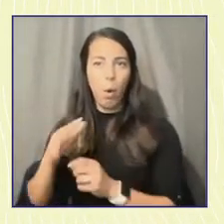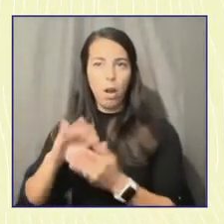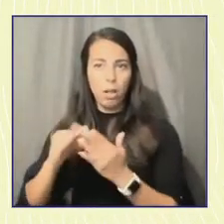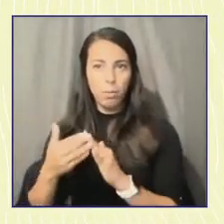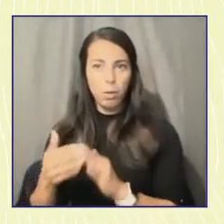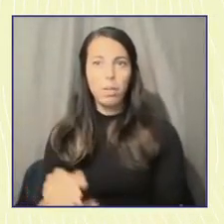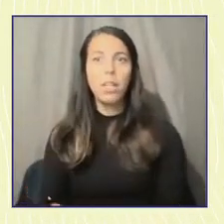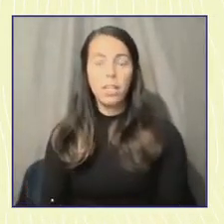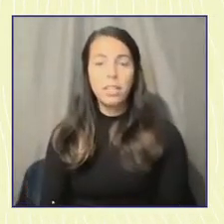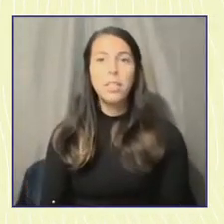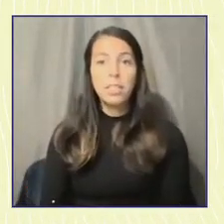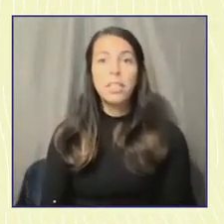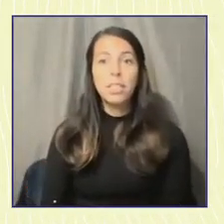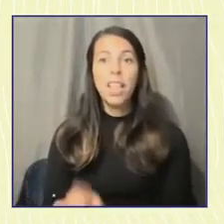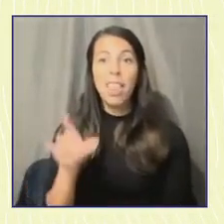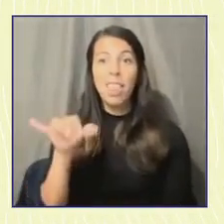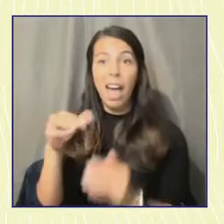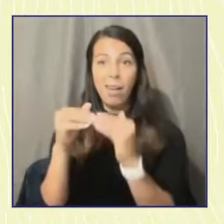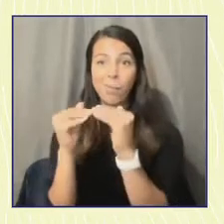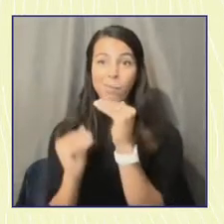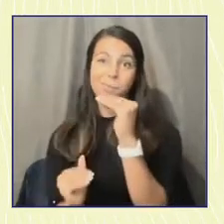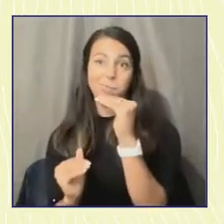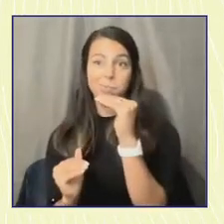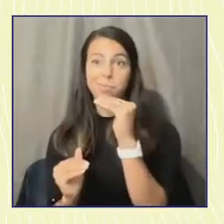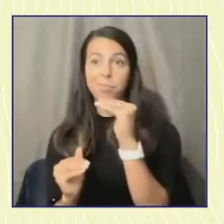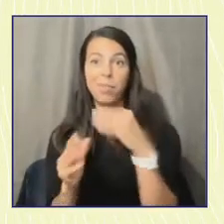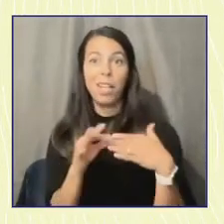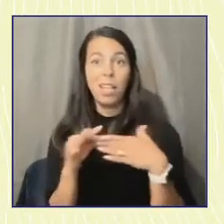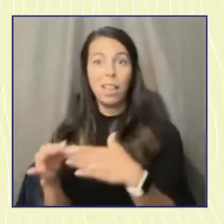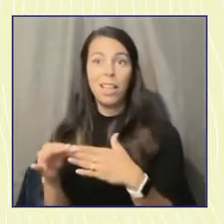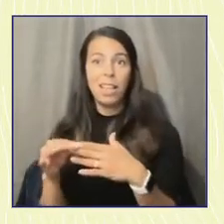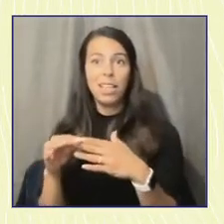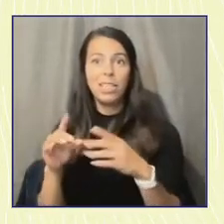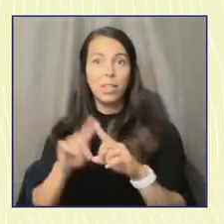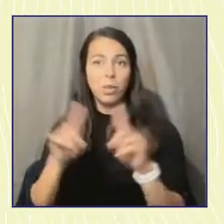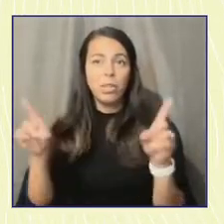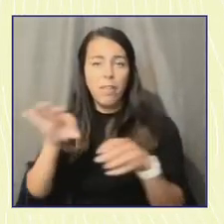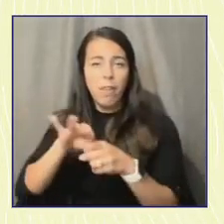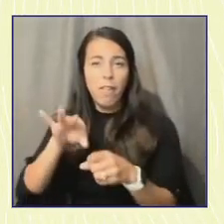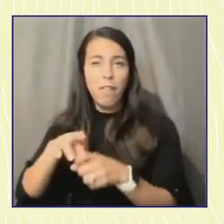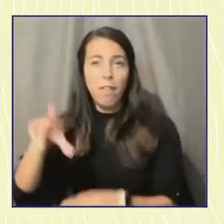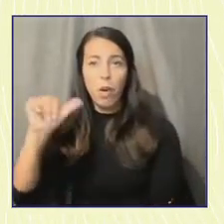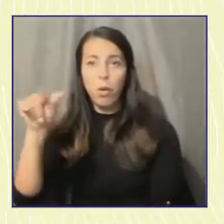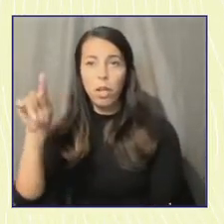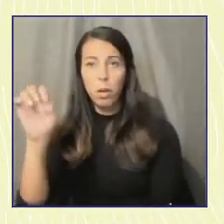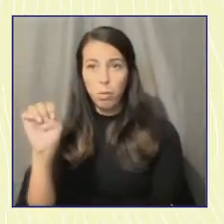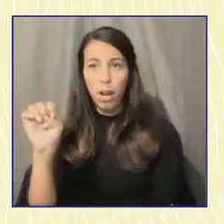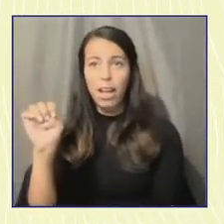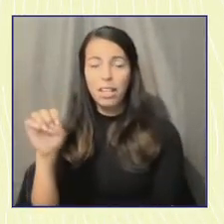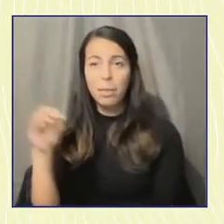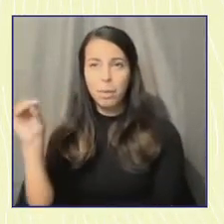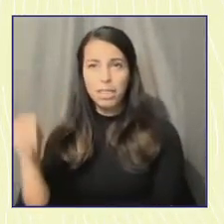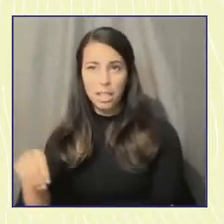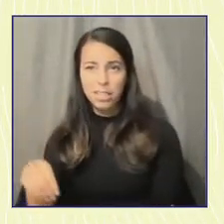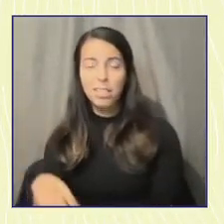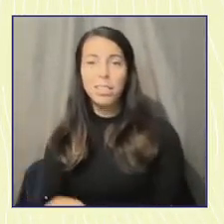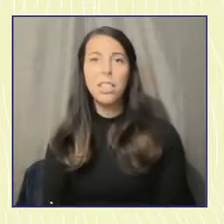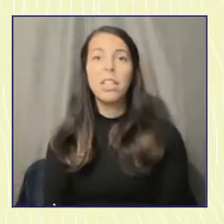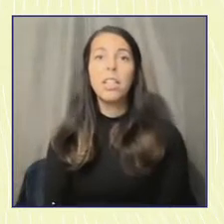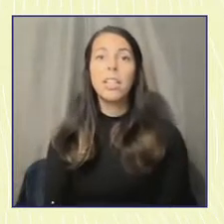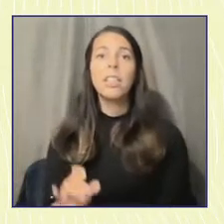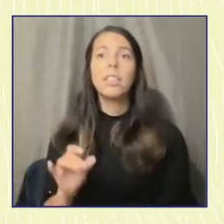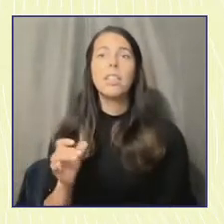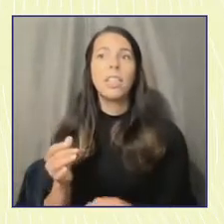these inequities lead to differences in voting rates by race and ethnicity, education, and other factors that prevent us from building a fully